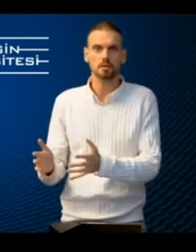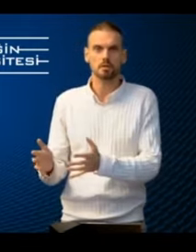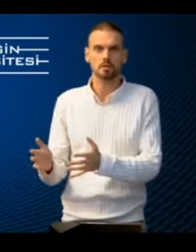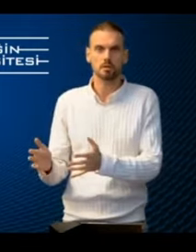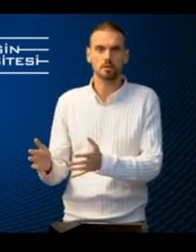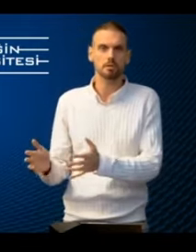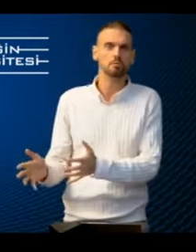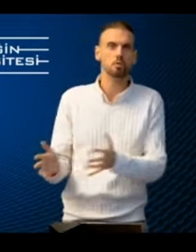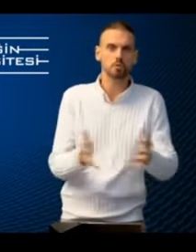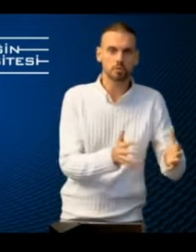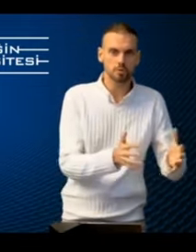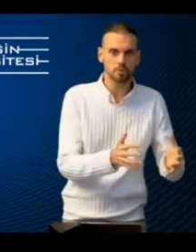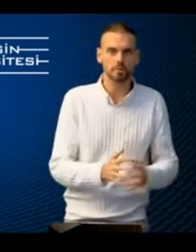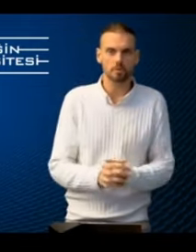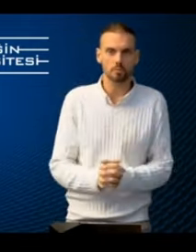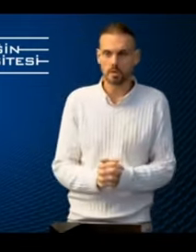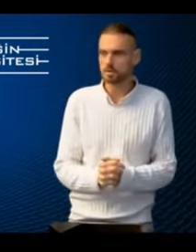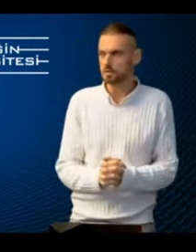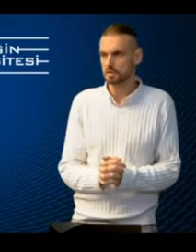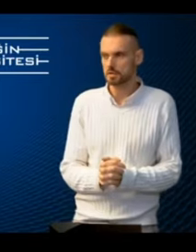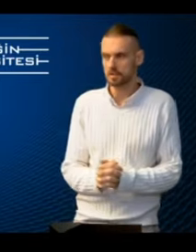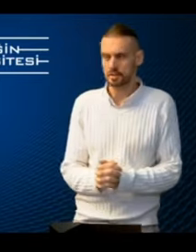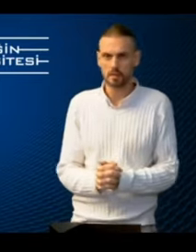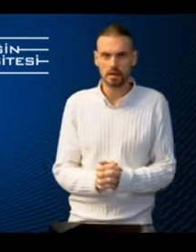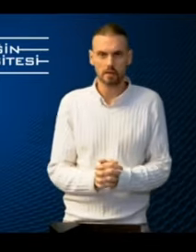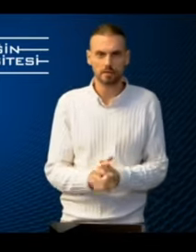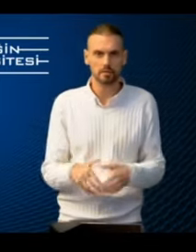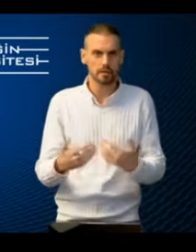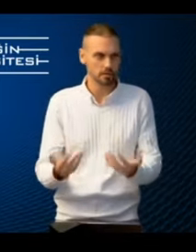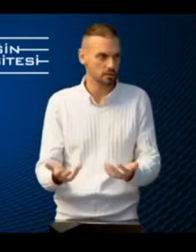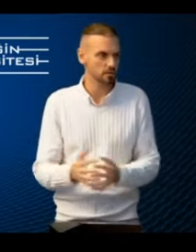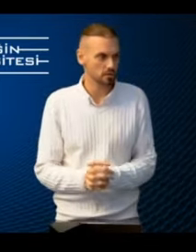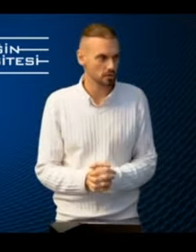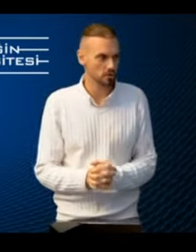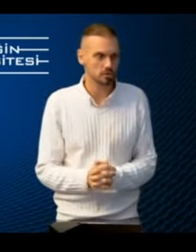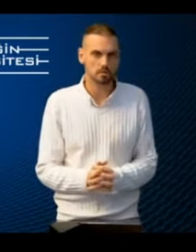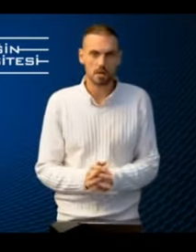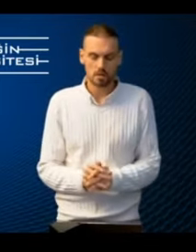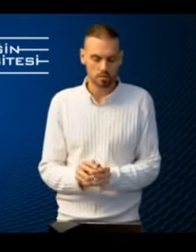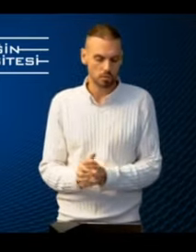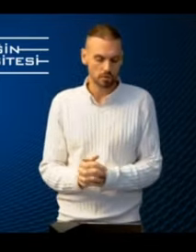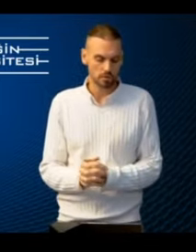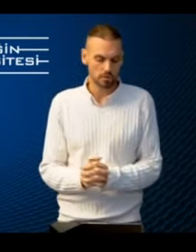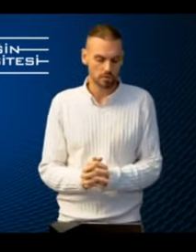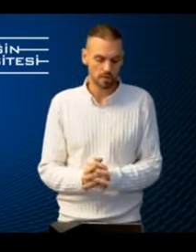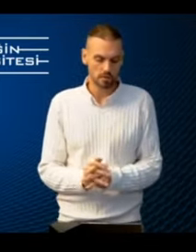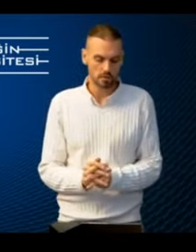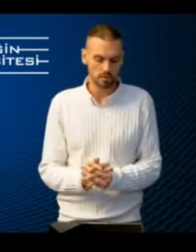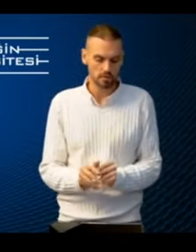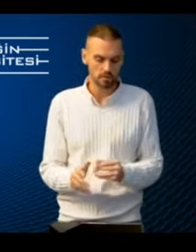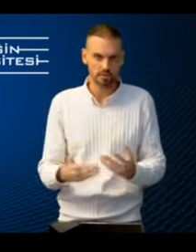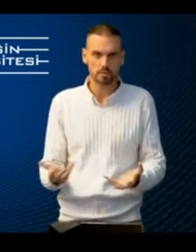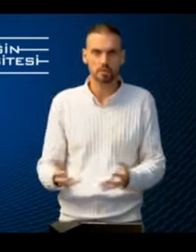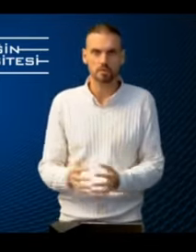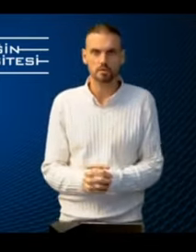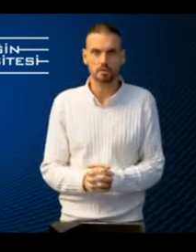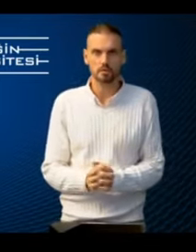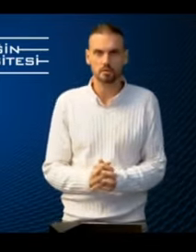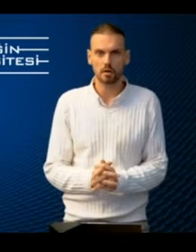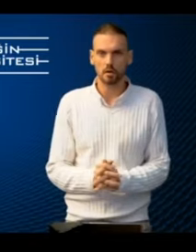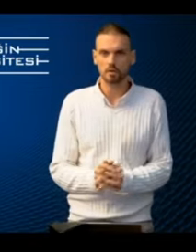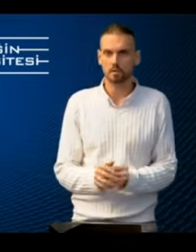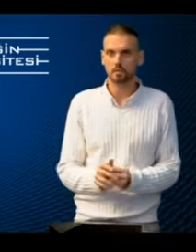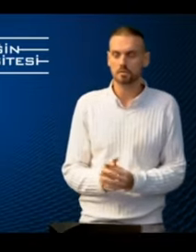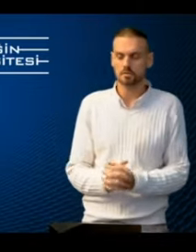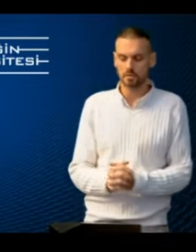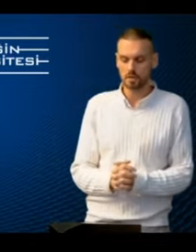is removed from the operations, let's say, and that creates an additional cost. So we wanted to create a deliverable training